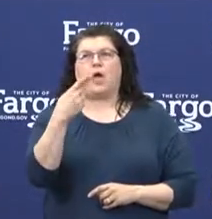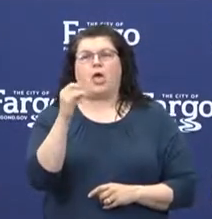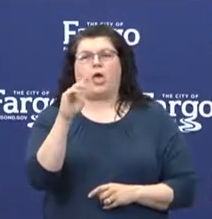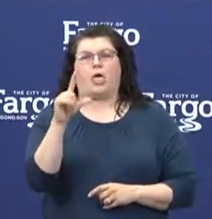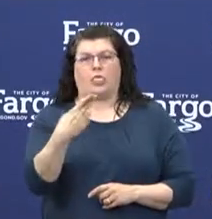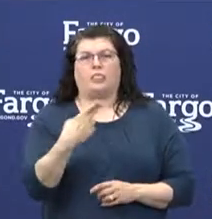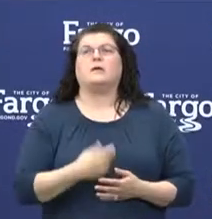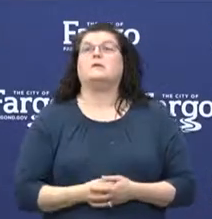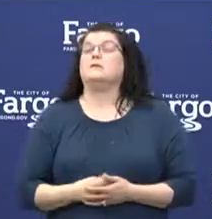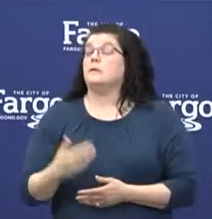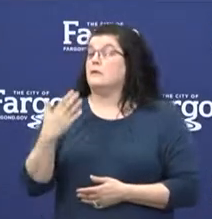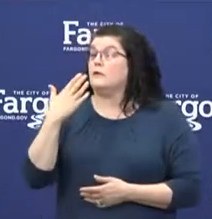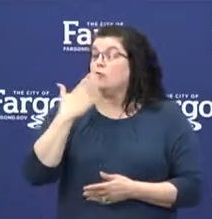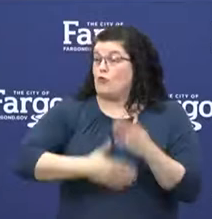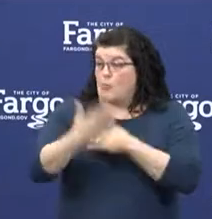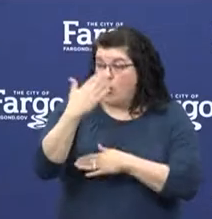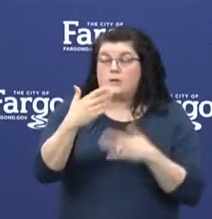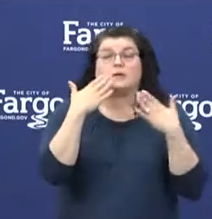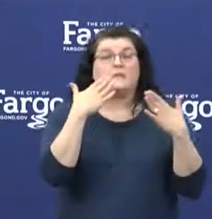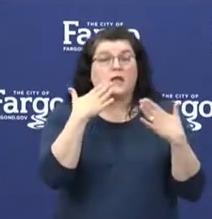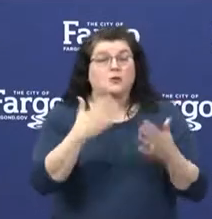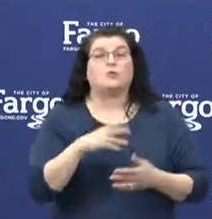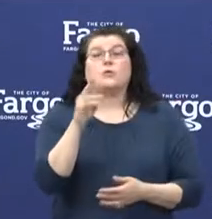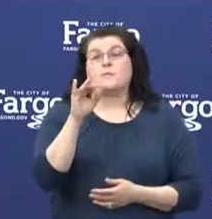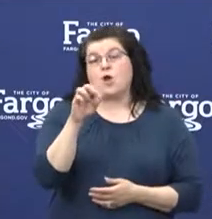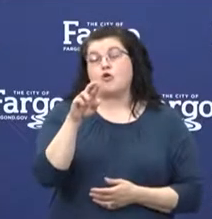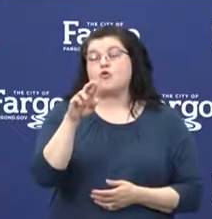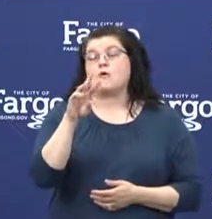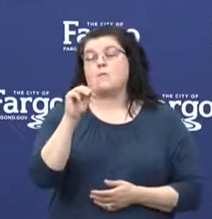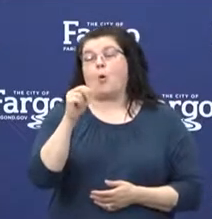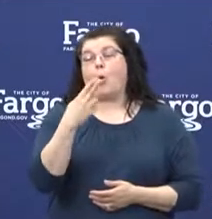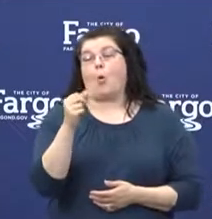Great. Good morning. Thank you, and Mayor Mahoney.